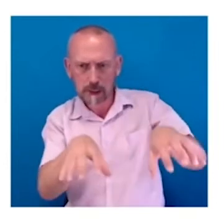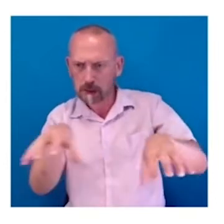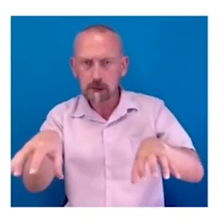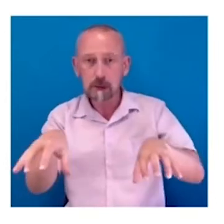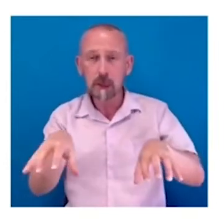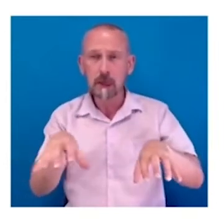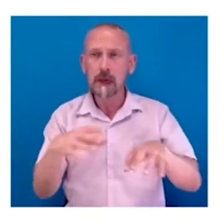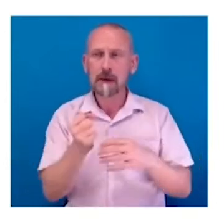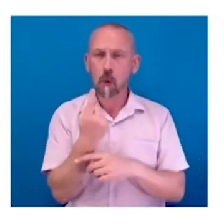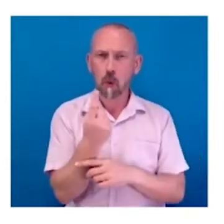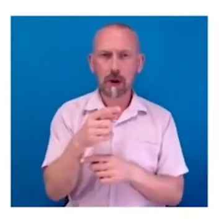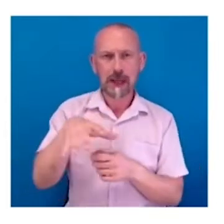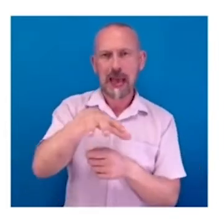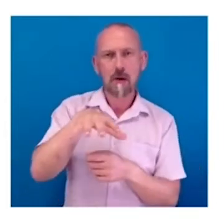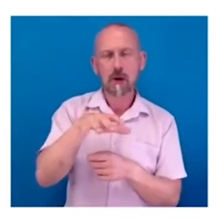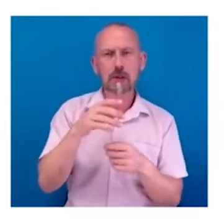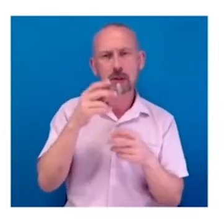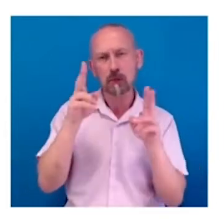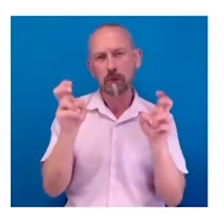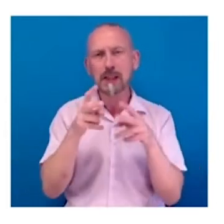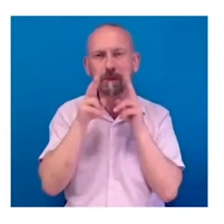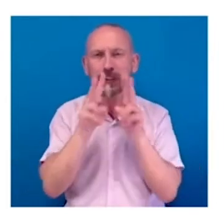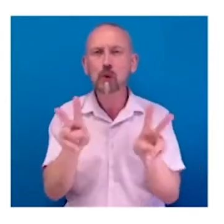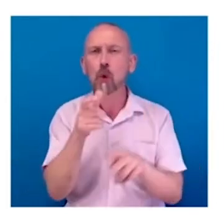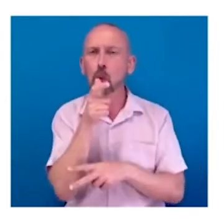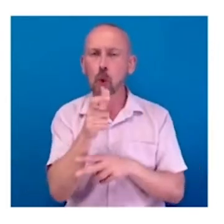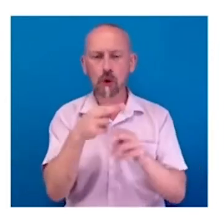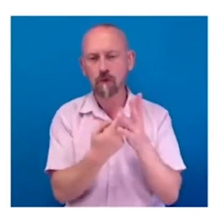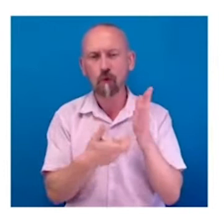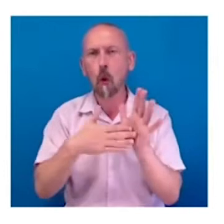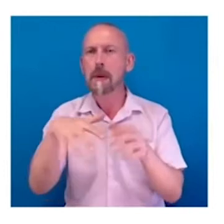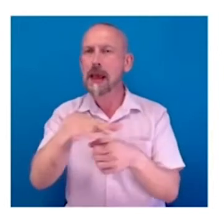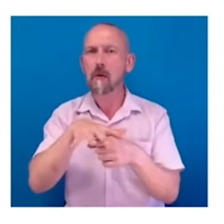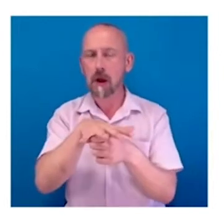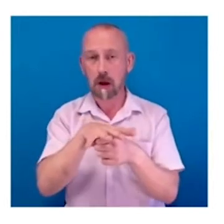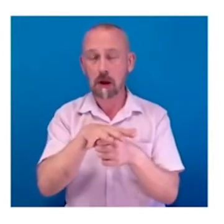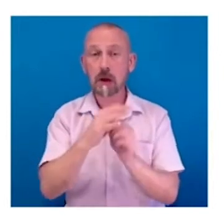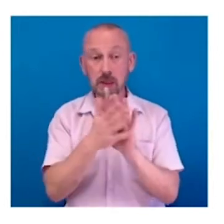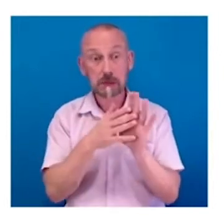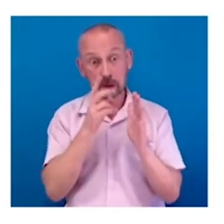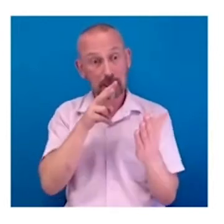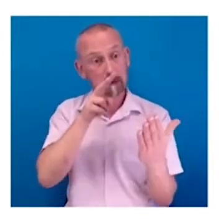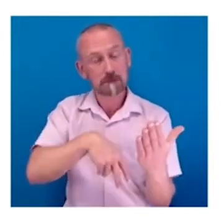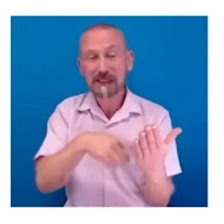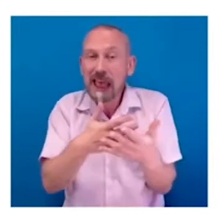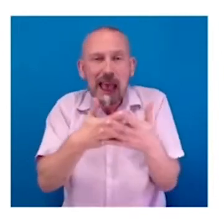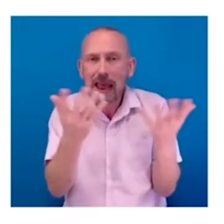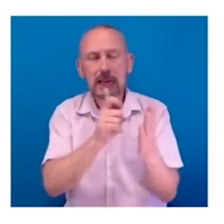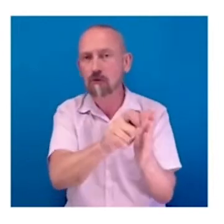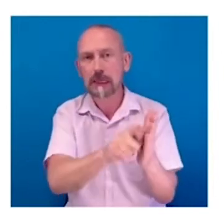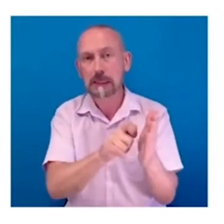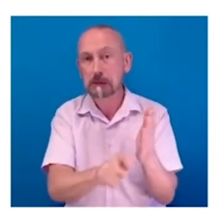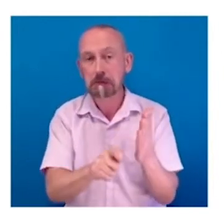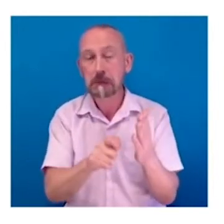word form area, which is basically the decoding and the recognition of any writing in any